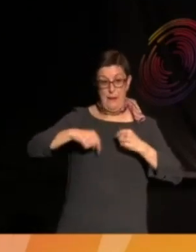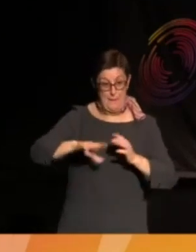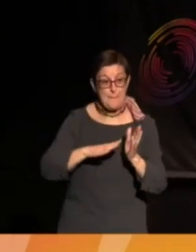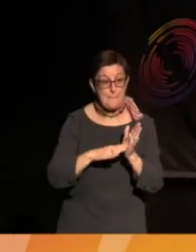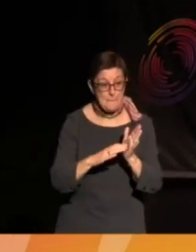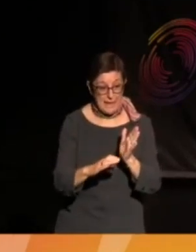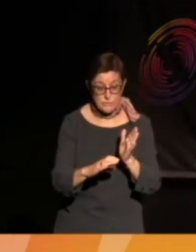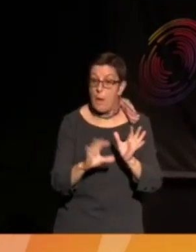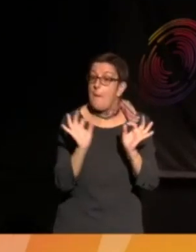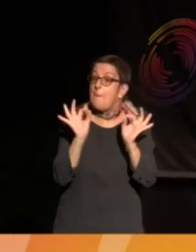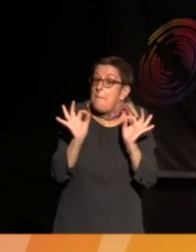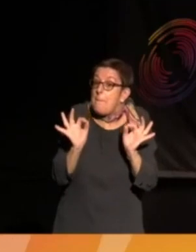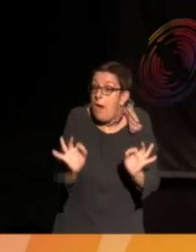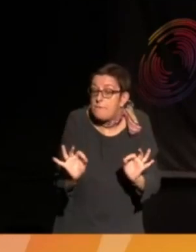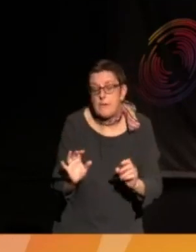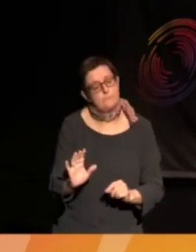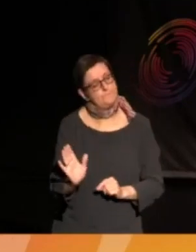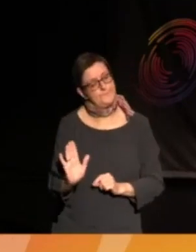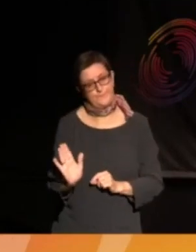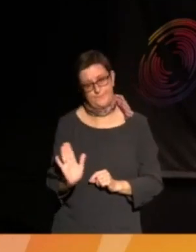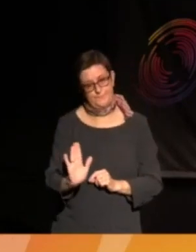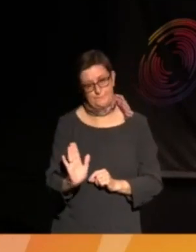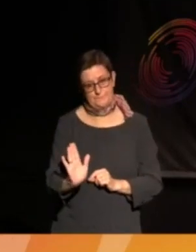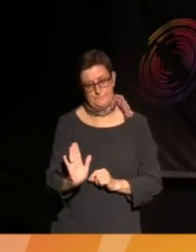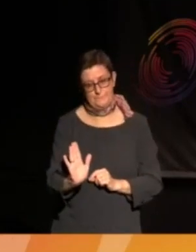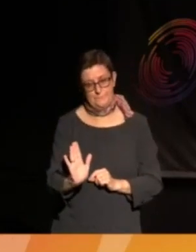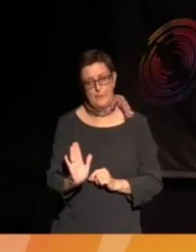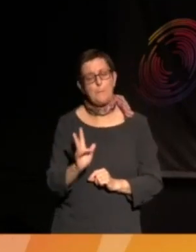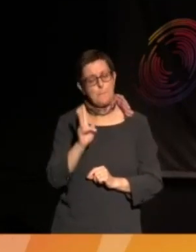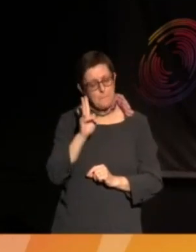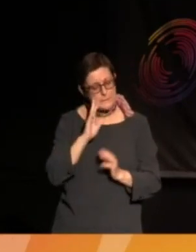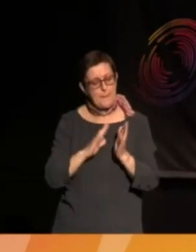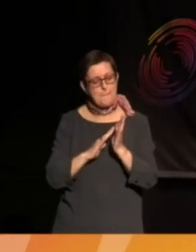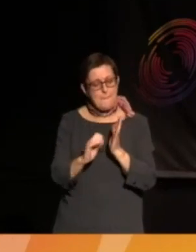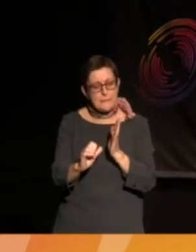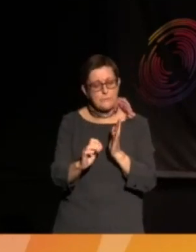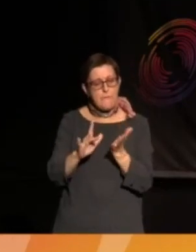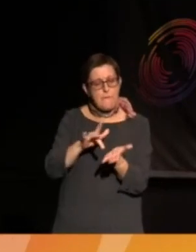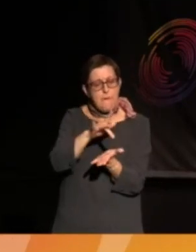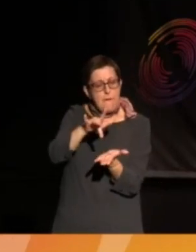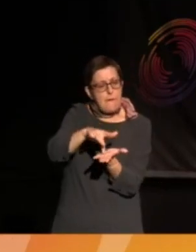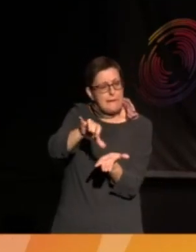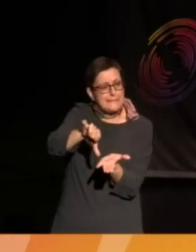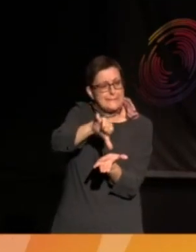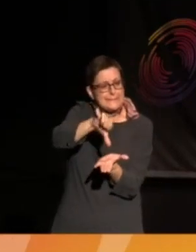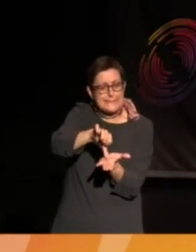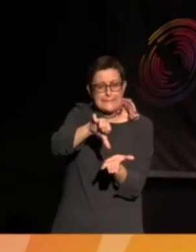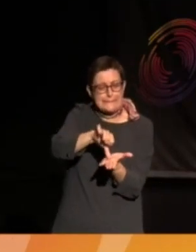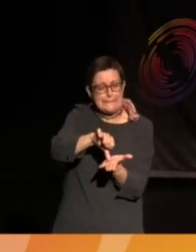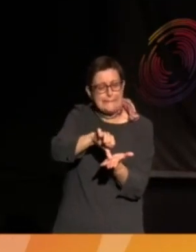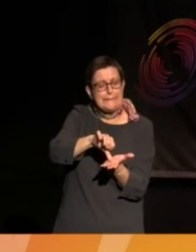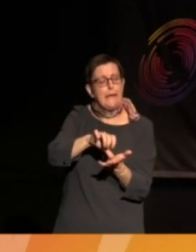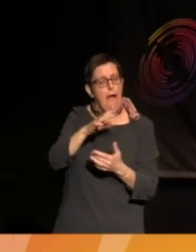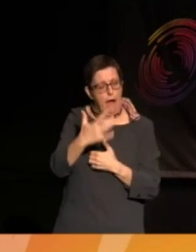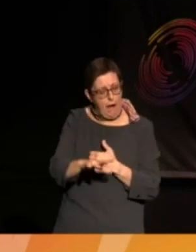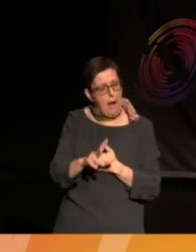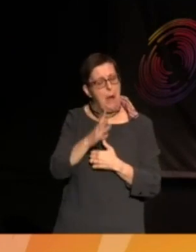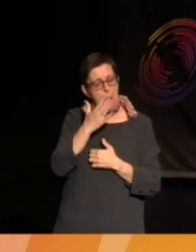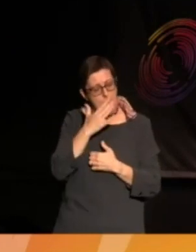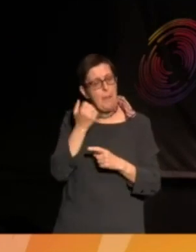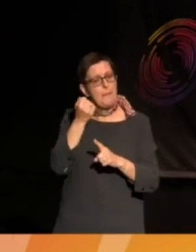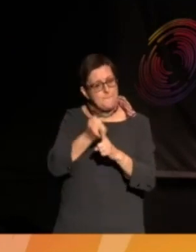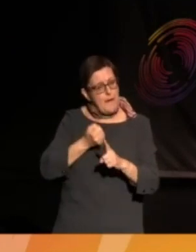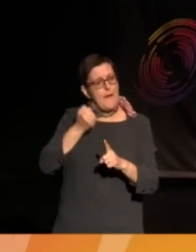it's certainly not perfect, but I think it looks more like one than many other places, in that the fight for human rights has been very real in this city